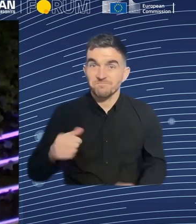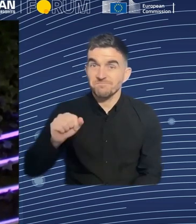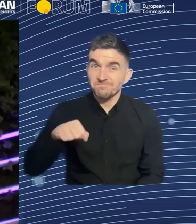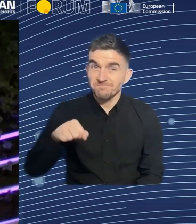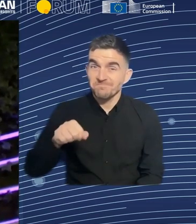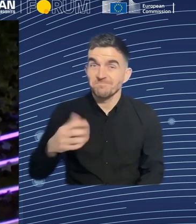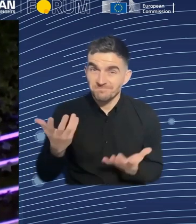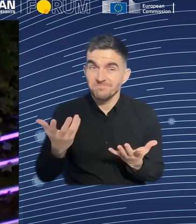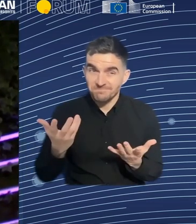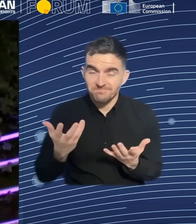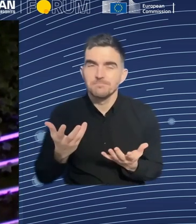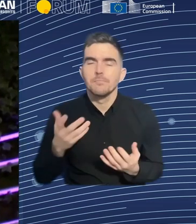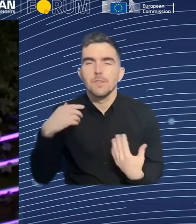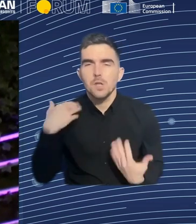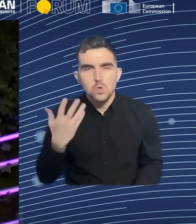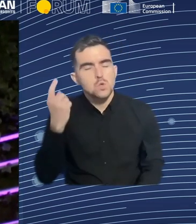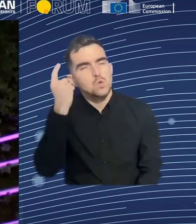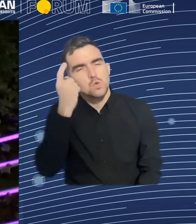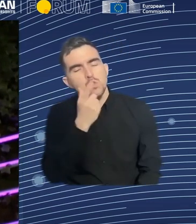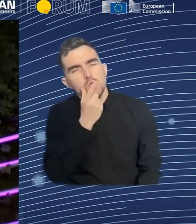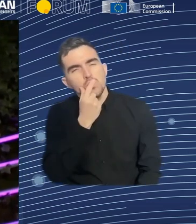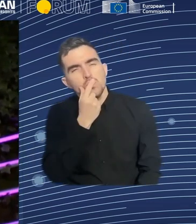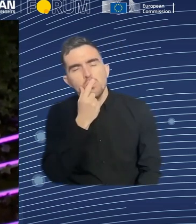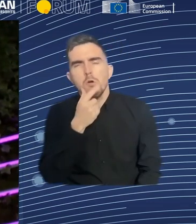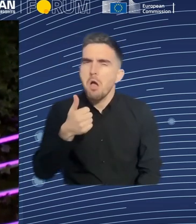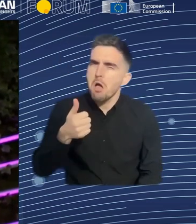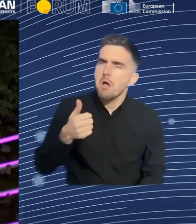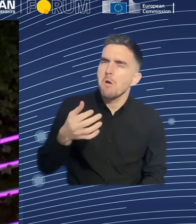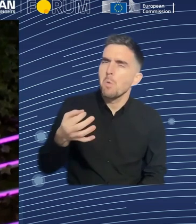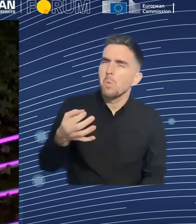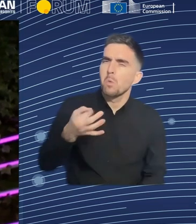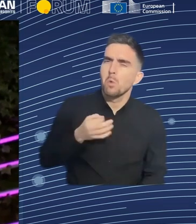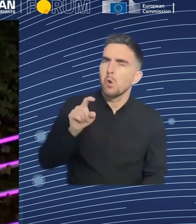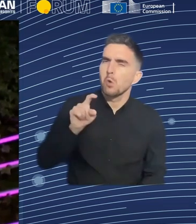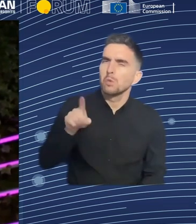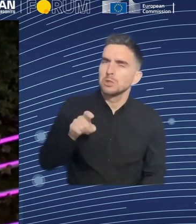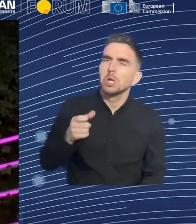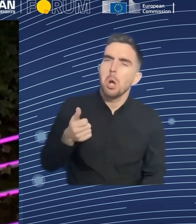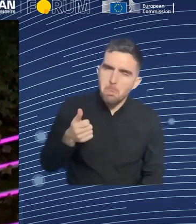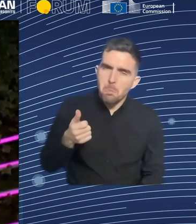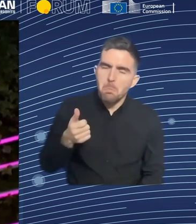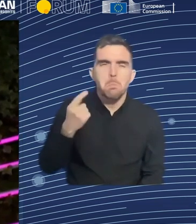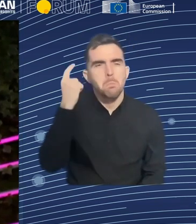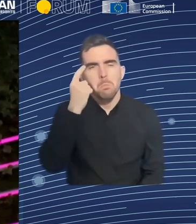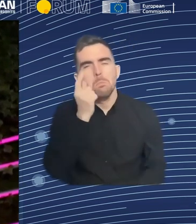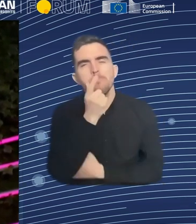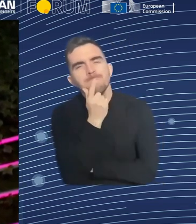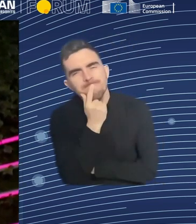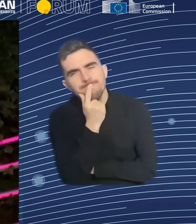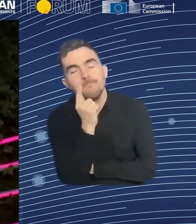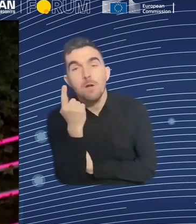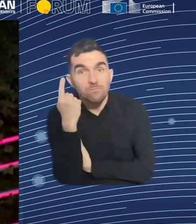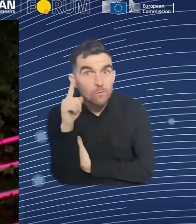It's a good question. For me, it's a mixture of public initiatives